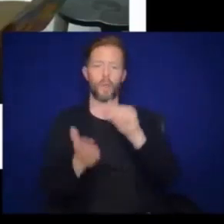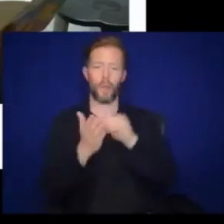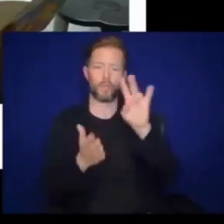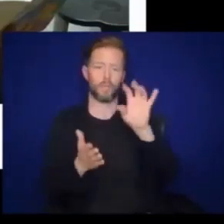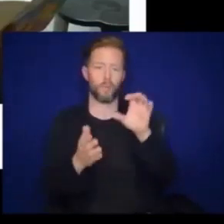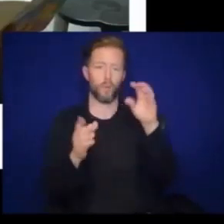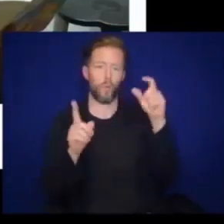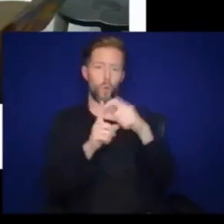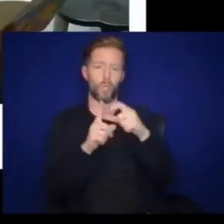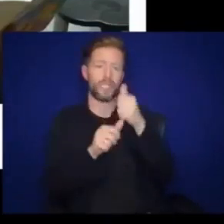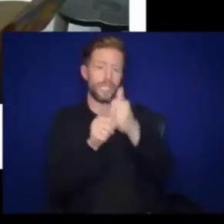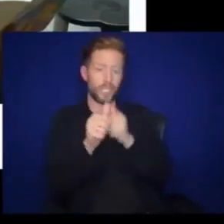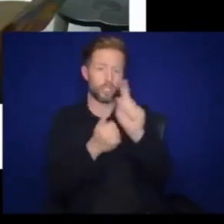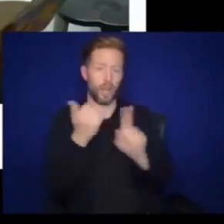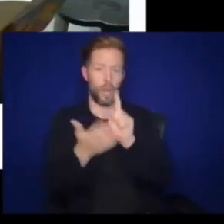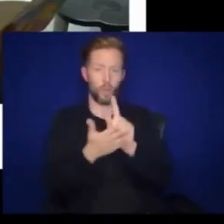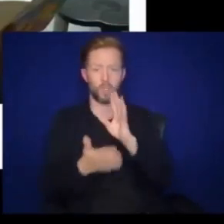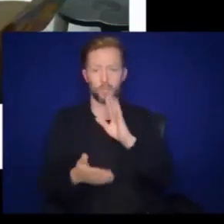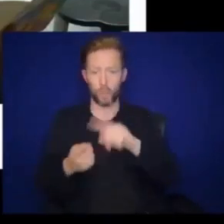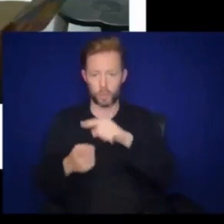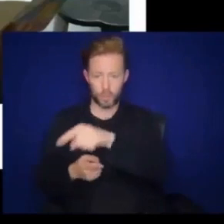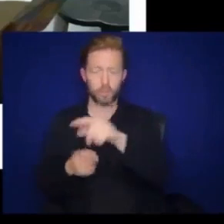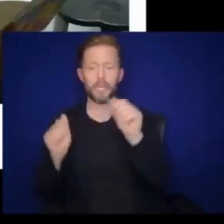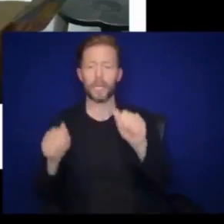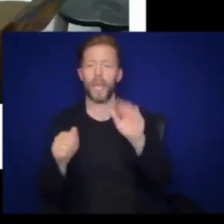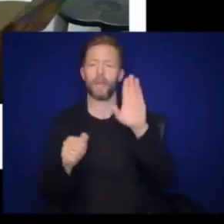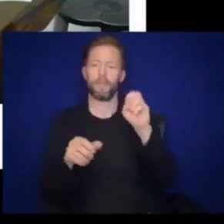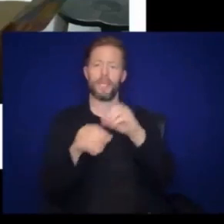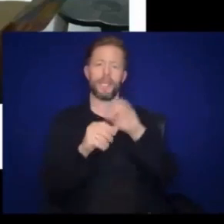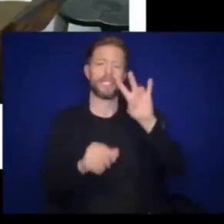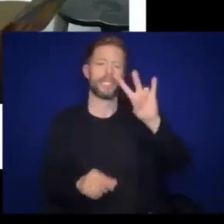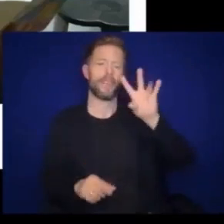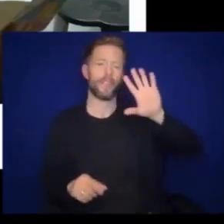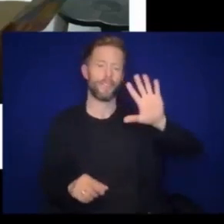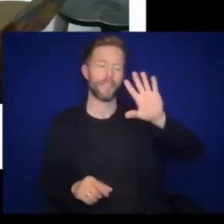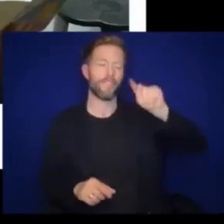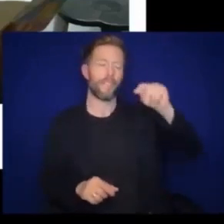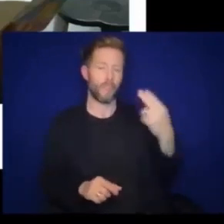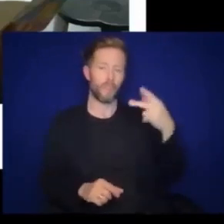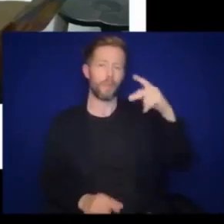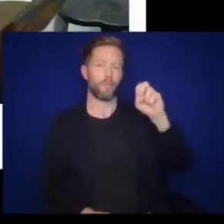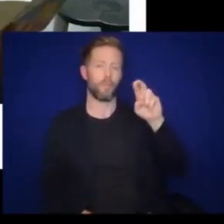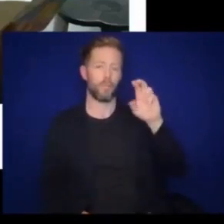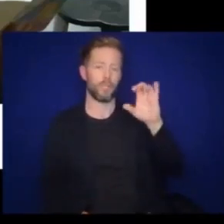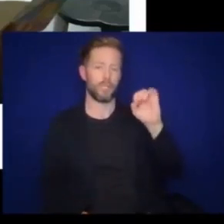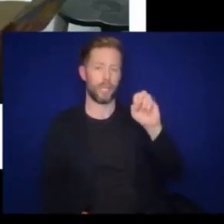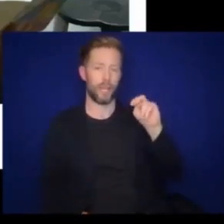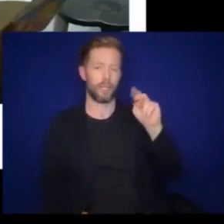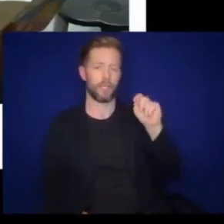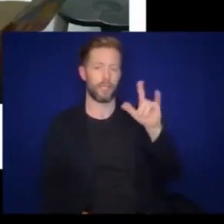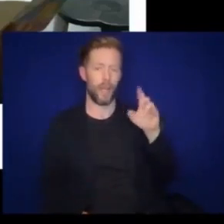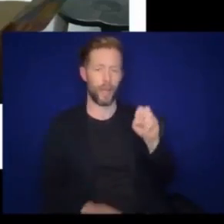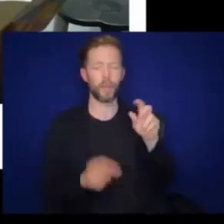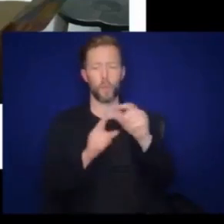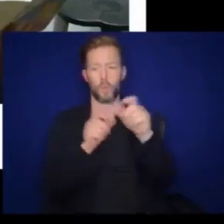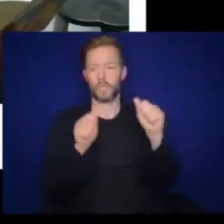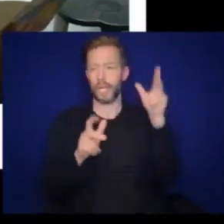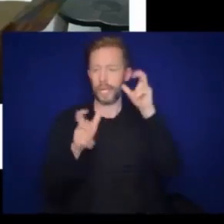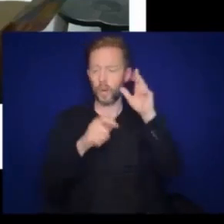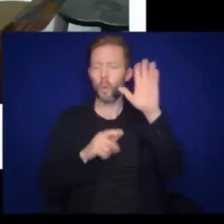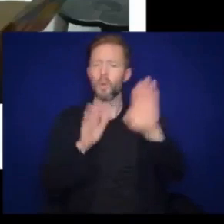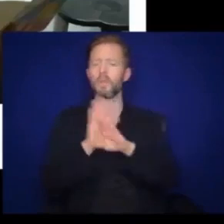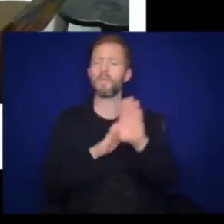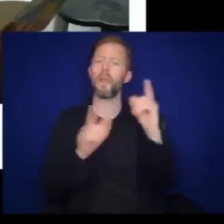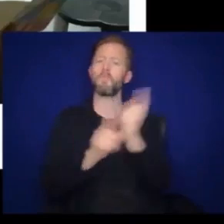1,700 words per hour spoken to them to be in the 75th percentile of words that they should hear to develop adequate